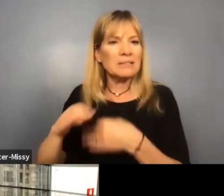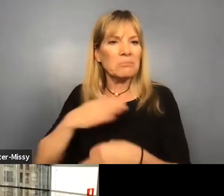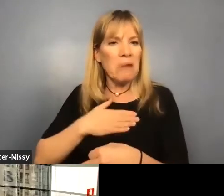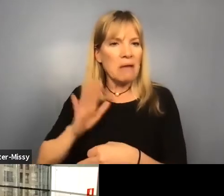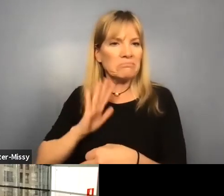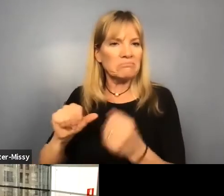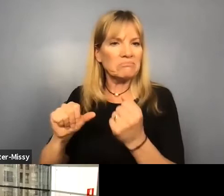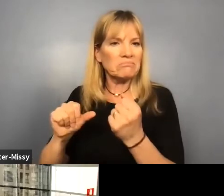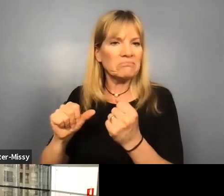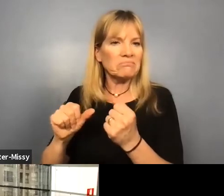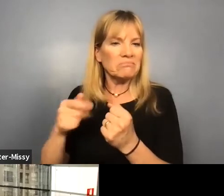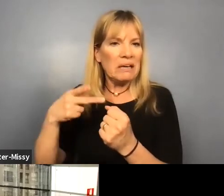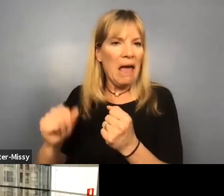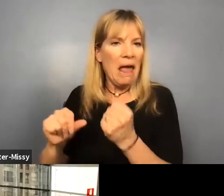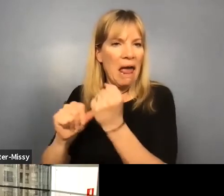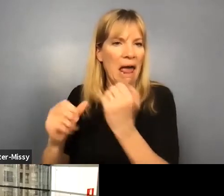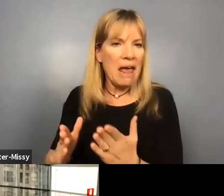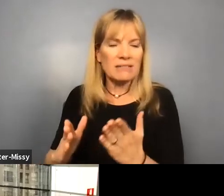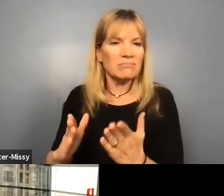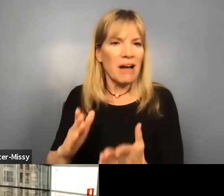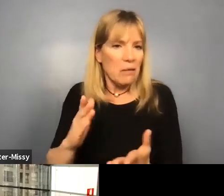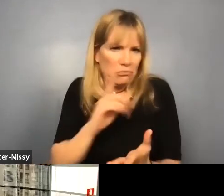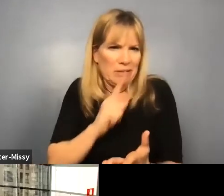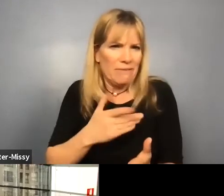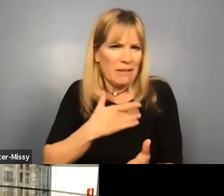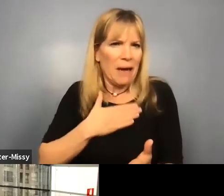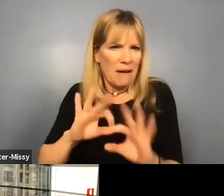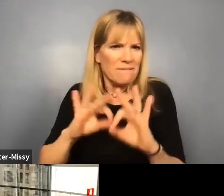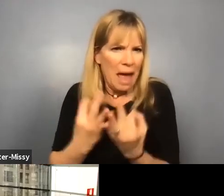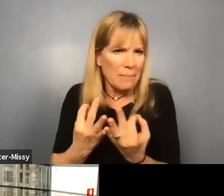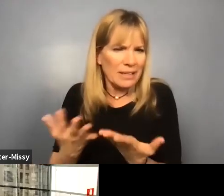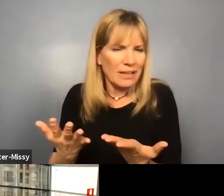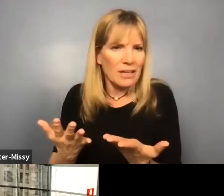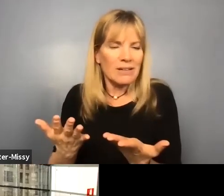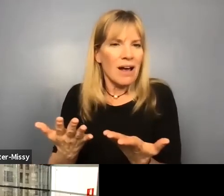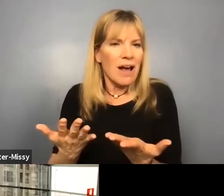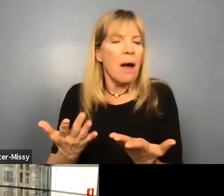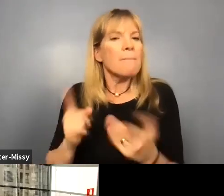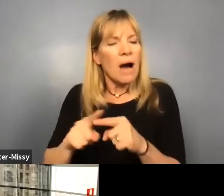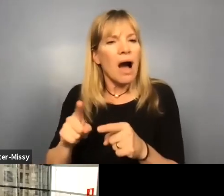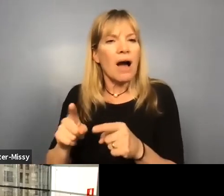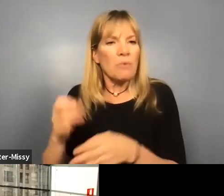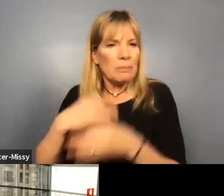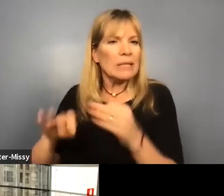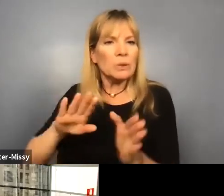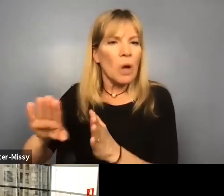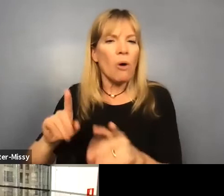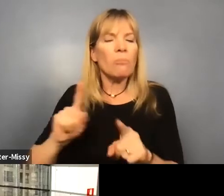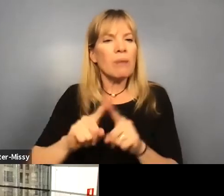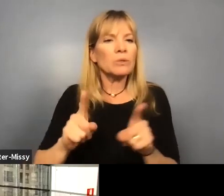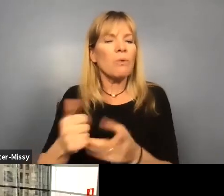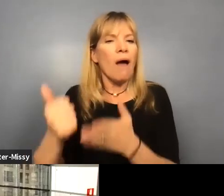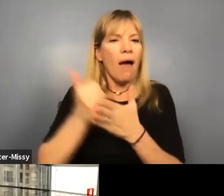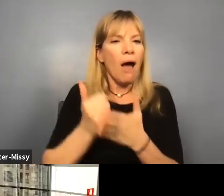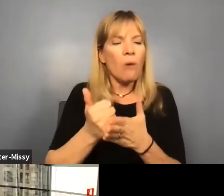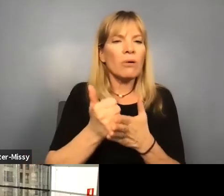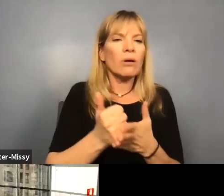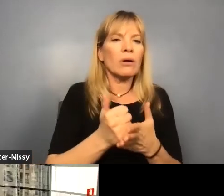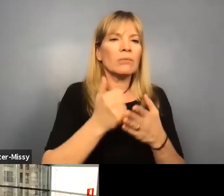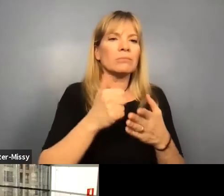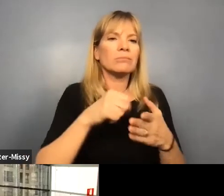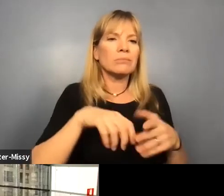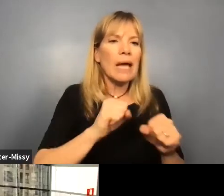and essentially my family member, but someone to cover the shit that, um, used to have.